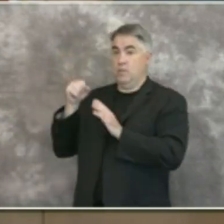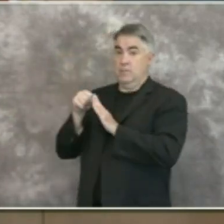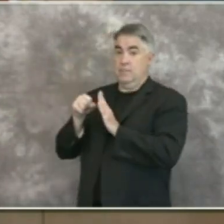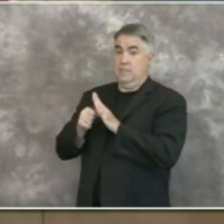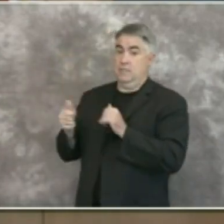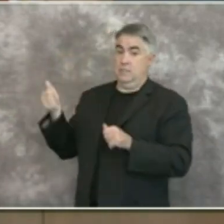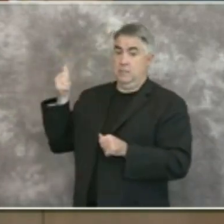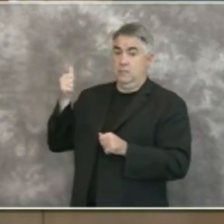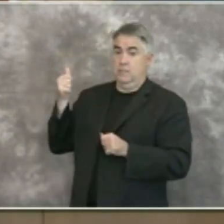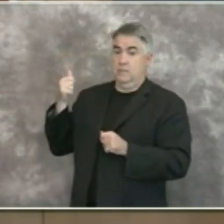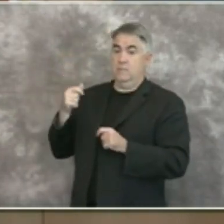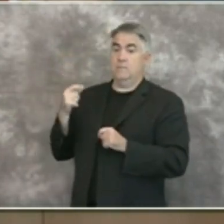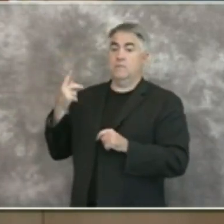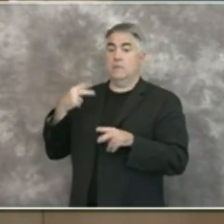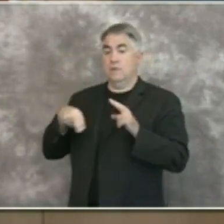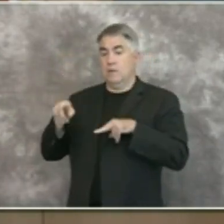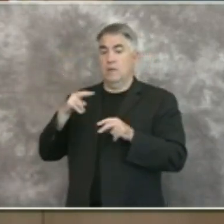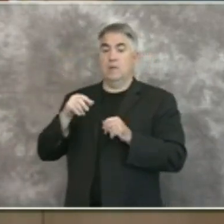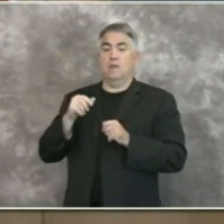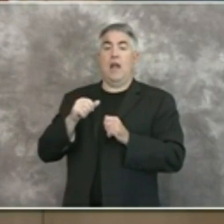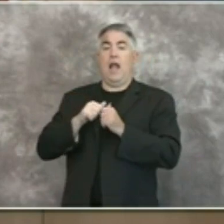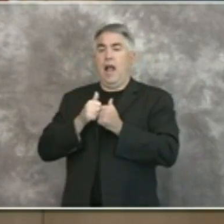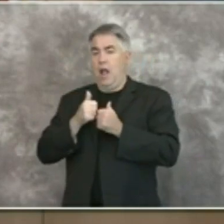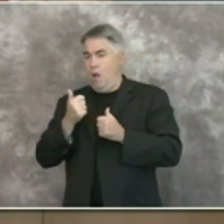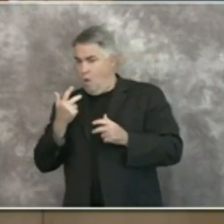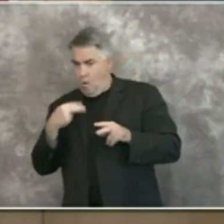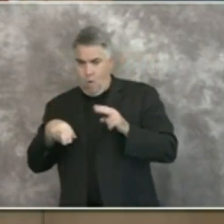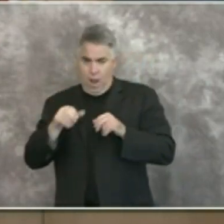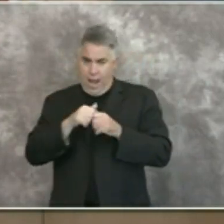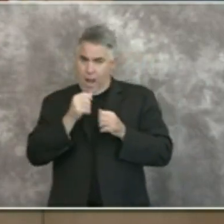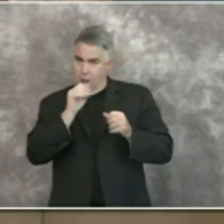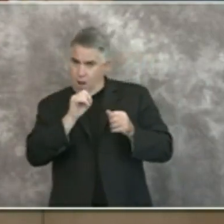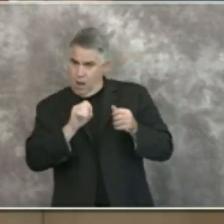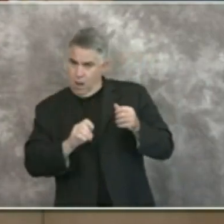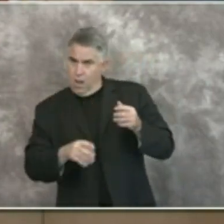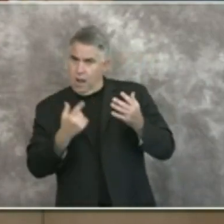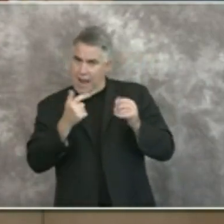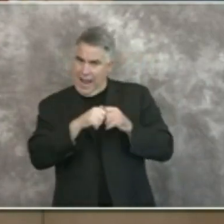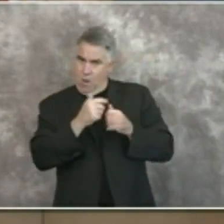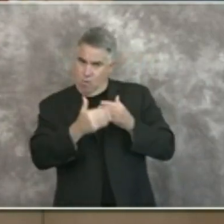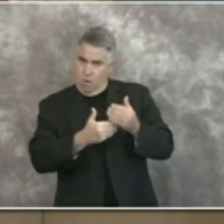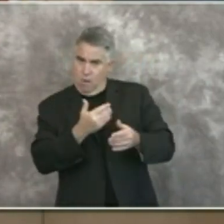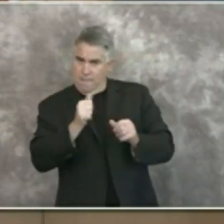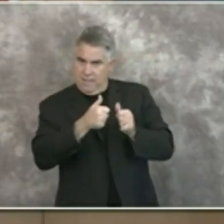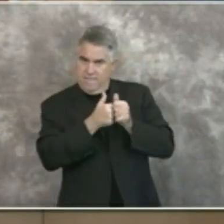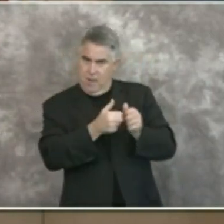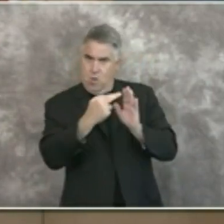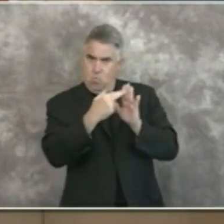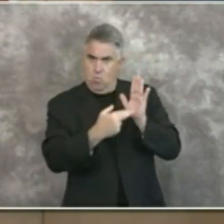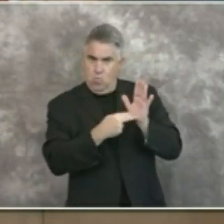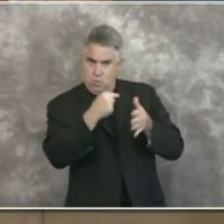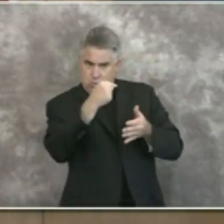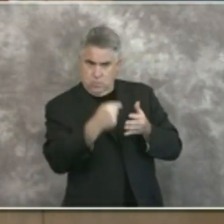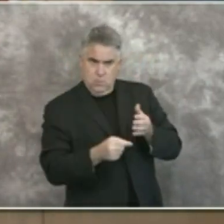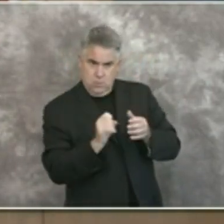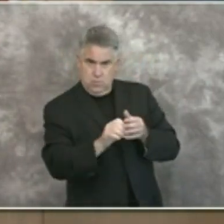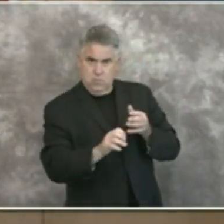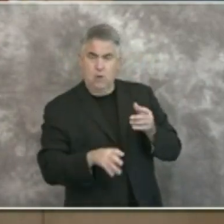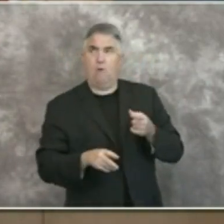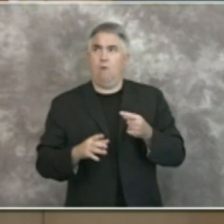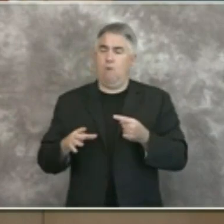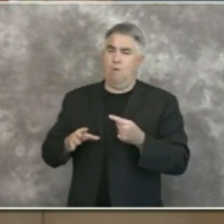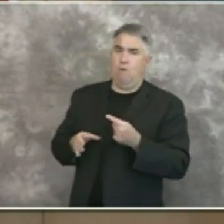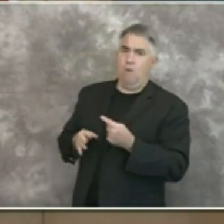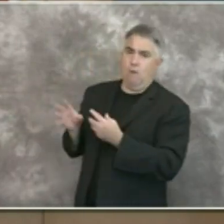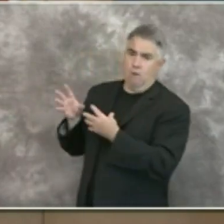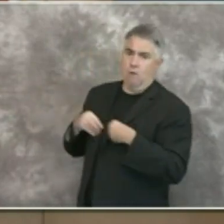will outline the how these additional entities can open by releasing guidance, industry specific guidance. Once they release that